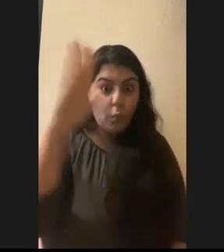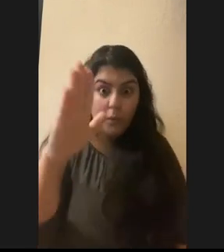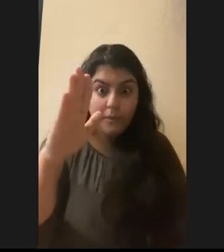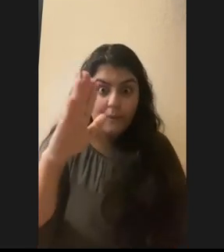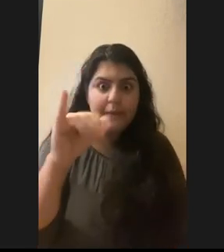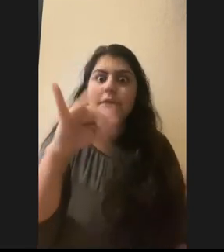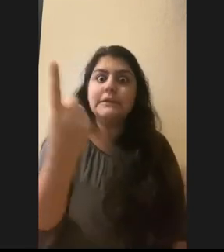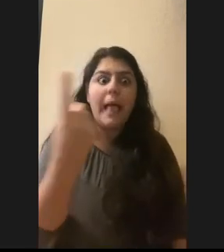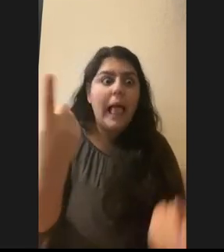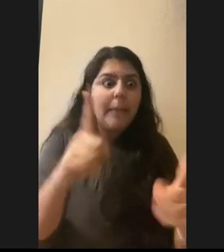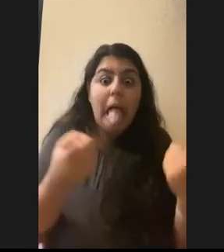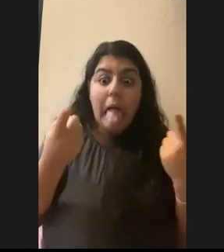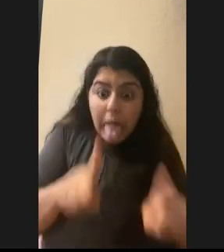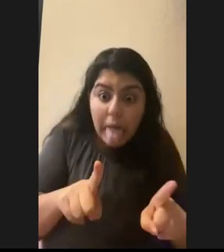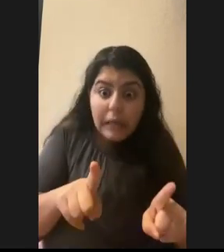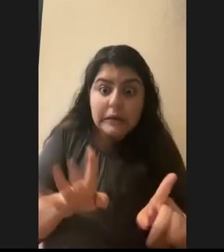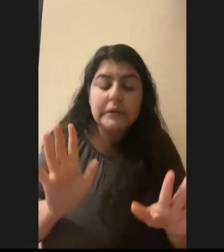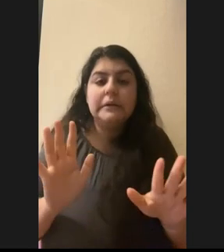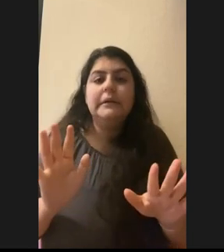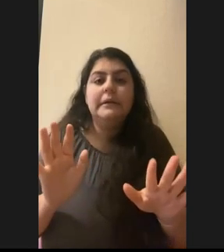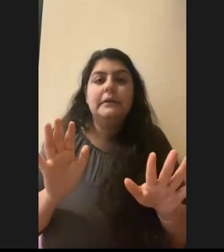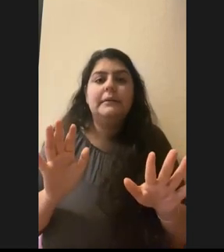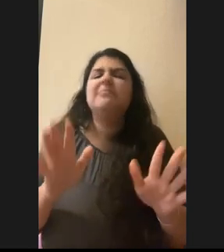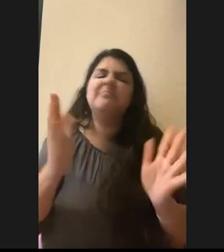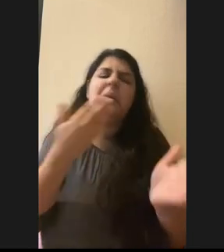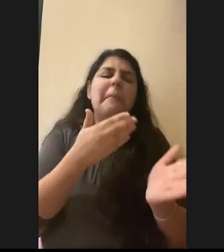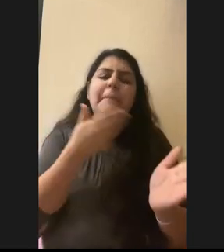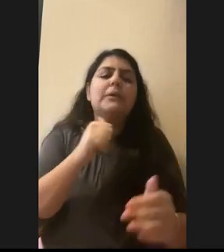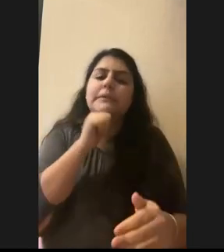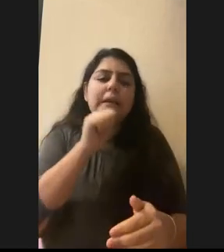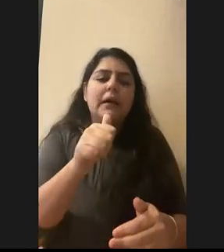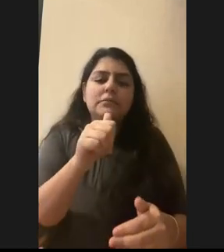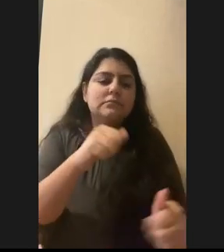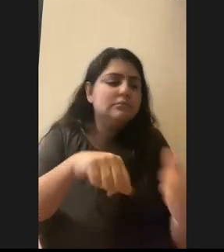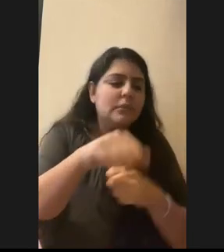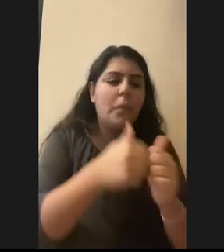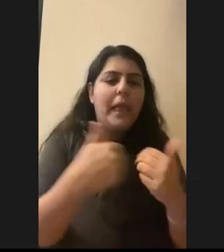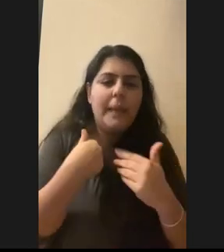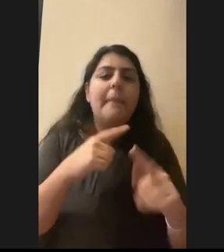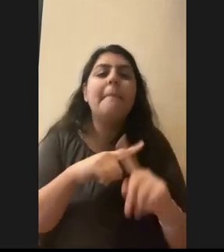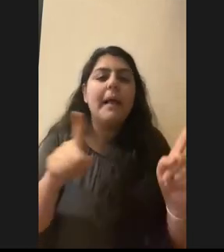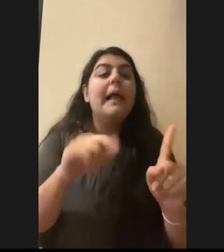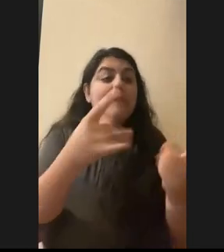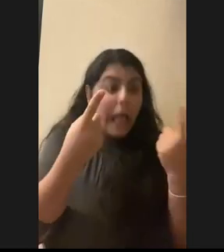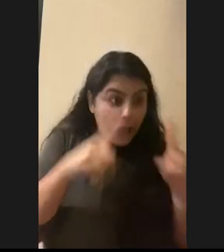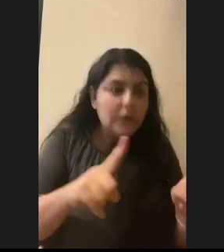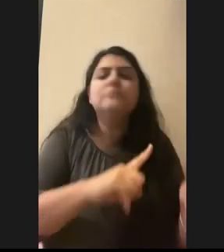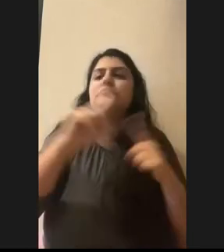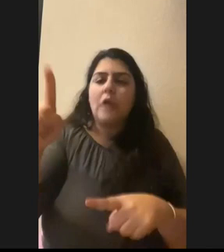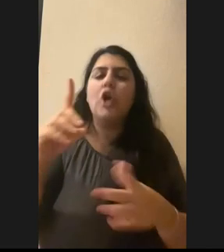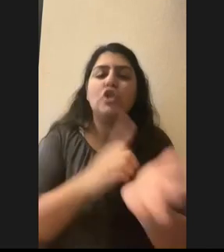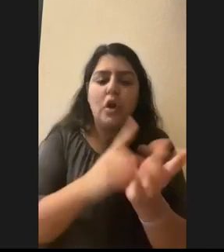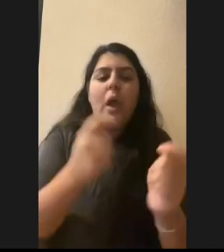something happened and it was an accident, um, but again, don't mess with animals, but if there is an accident, just make sure to go to a doctor right away, get tested for